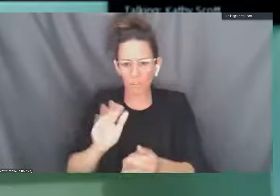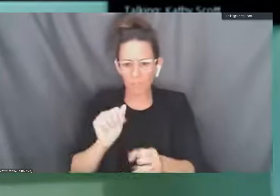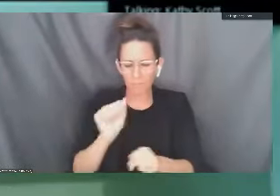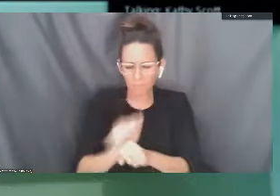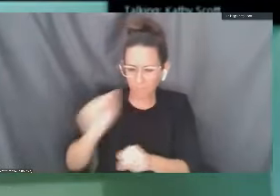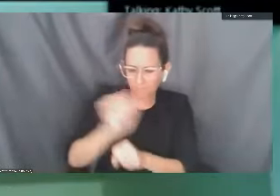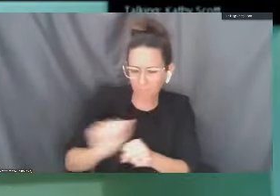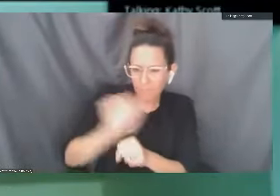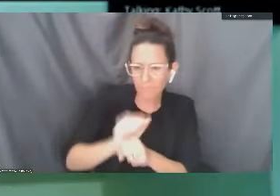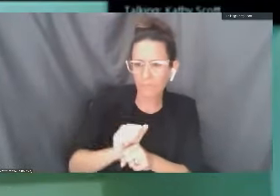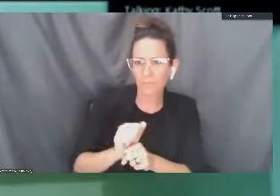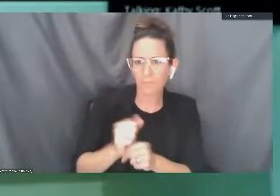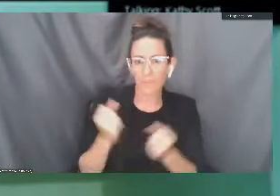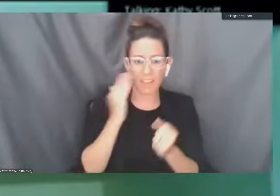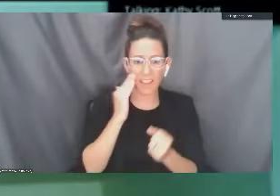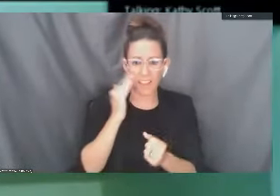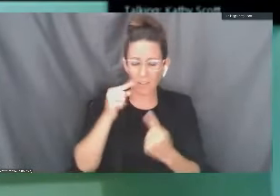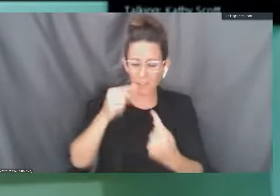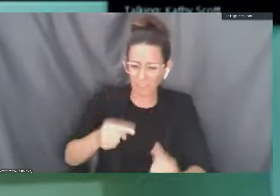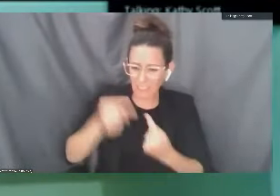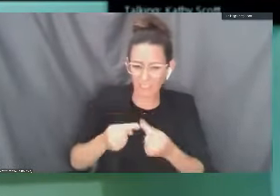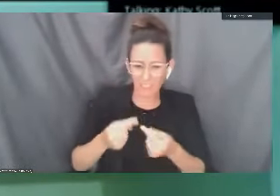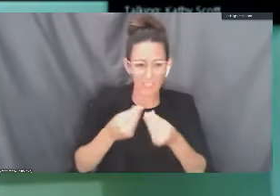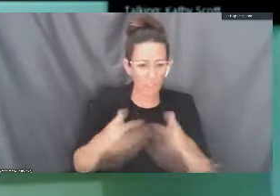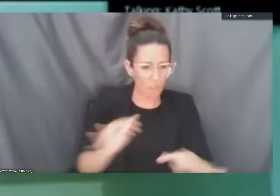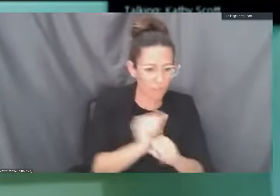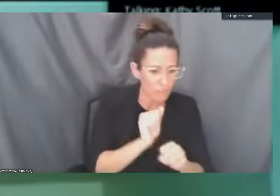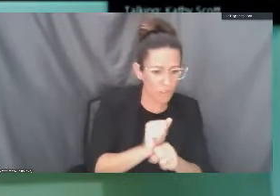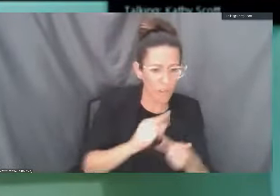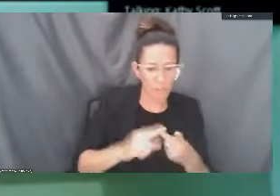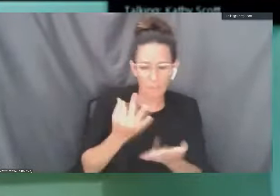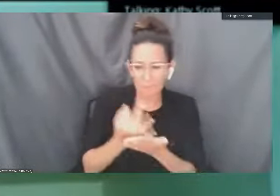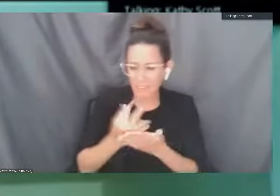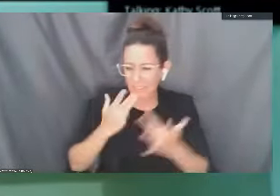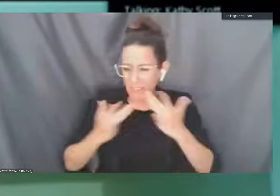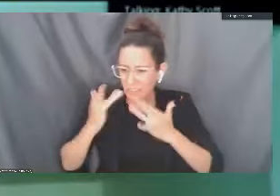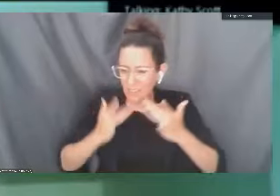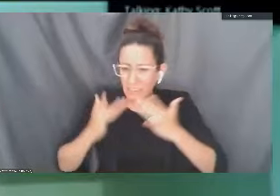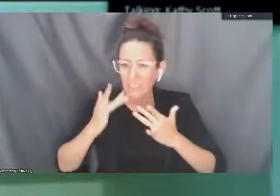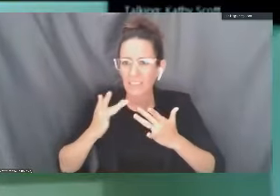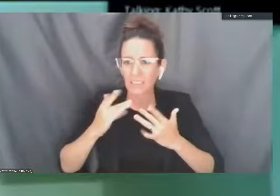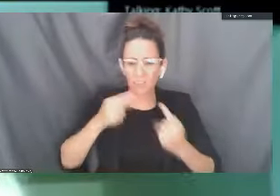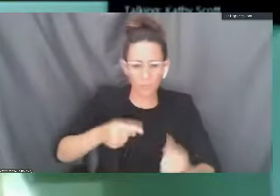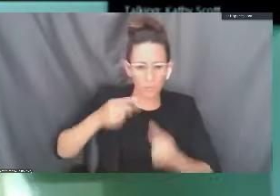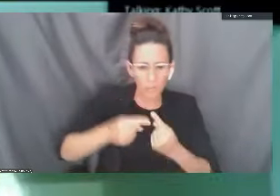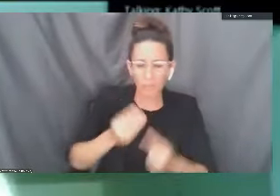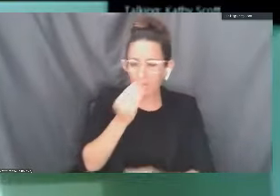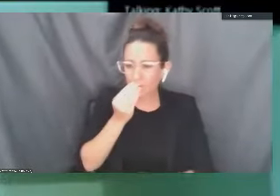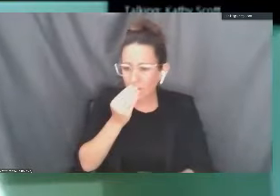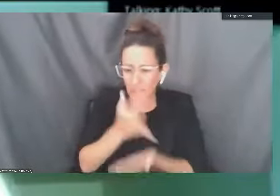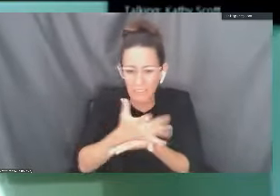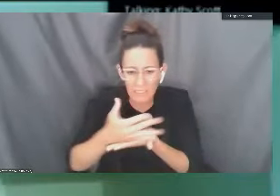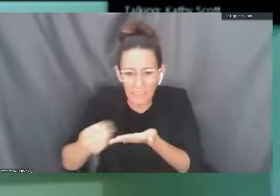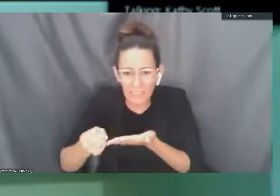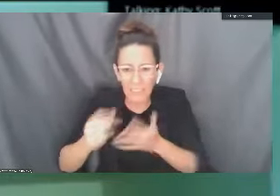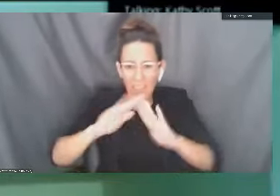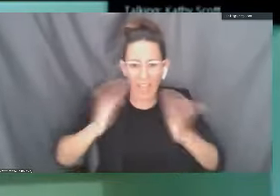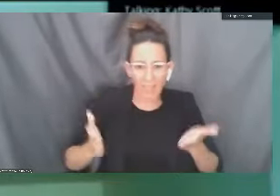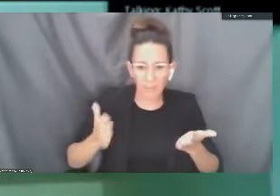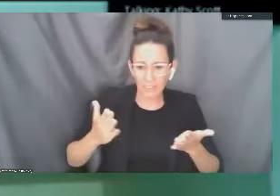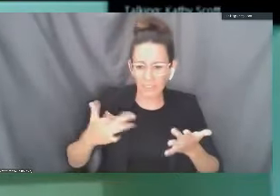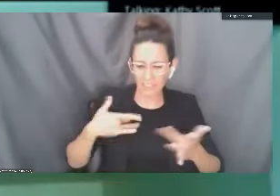even though many have lost jobs, have financial worries, including struggles for many with food, housing.